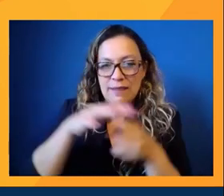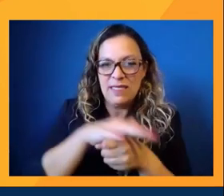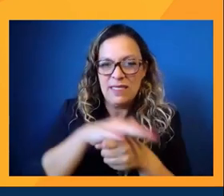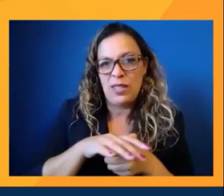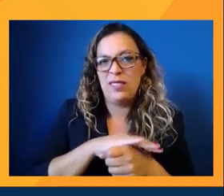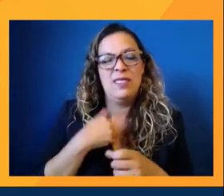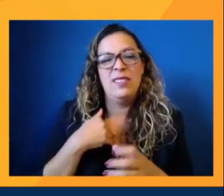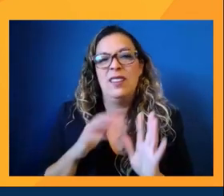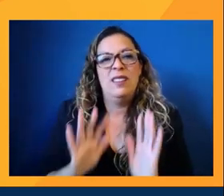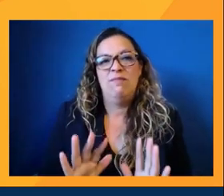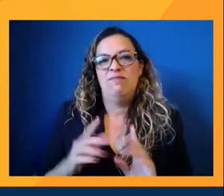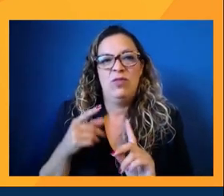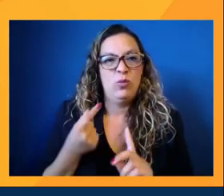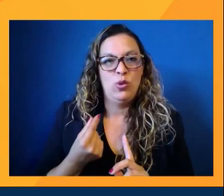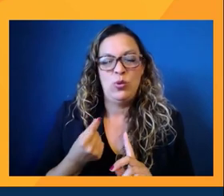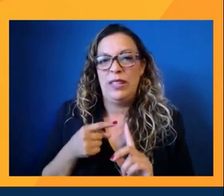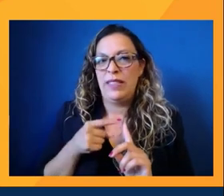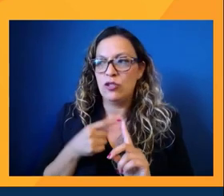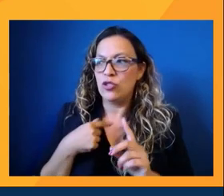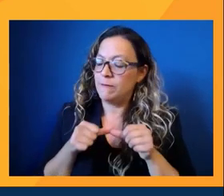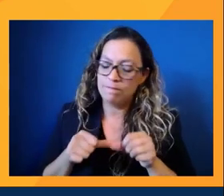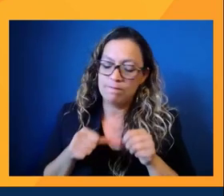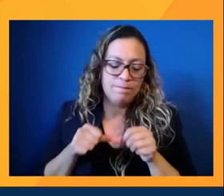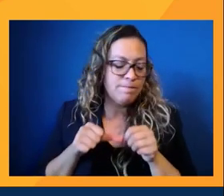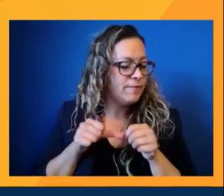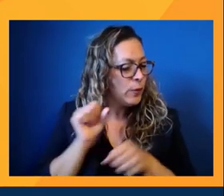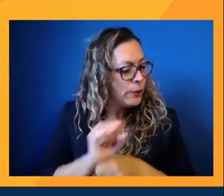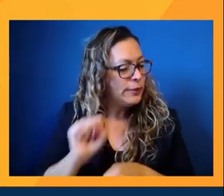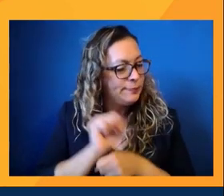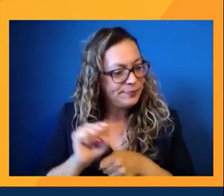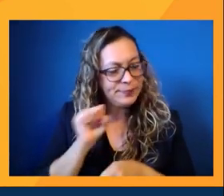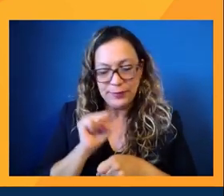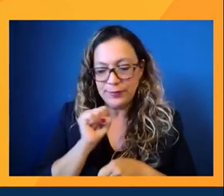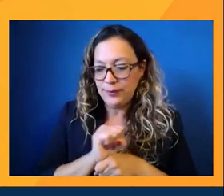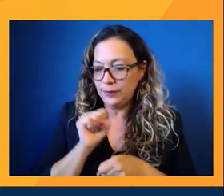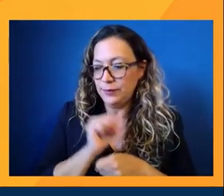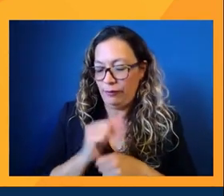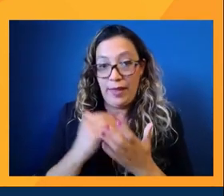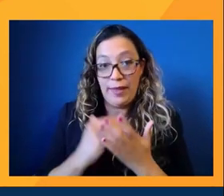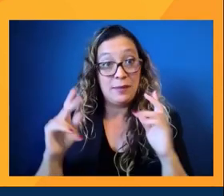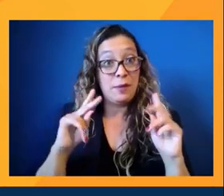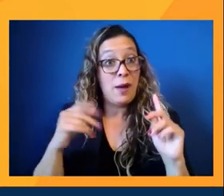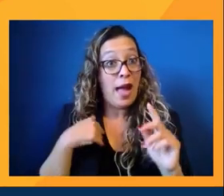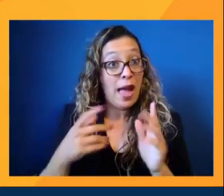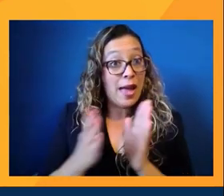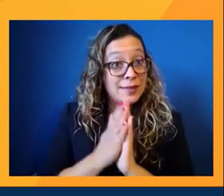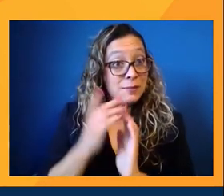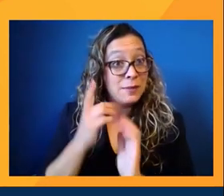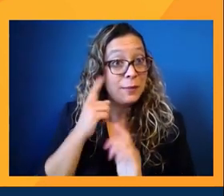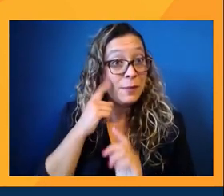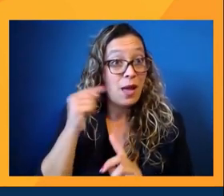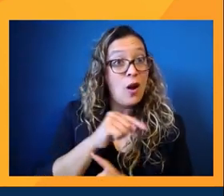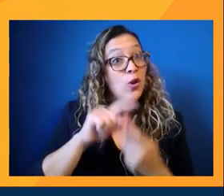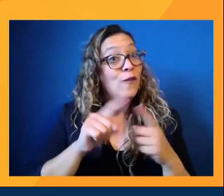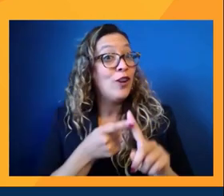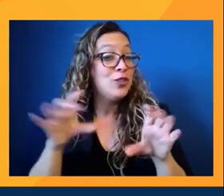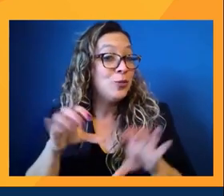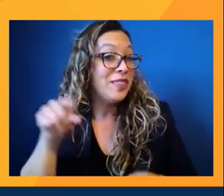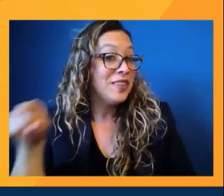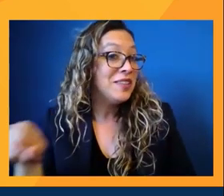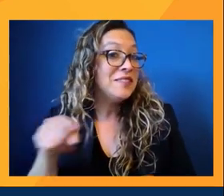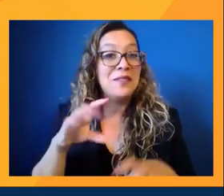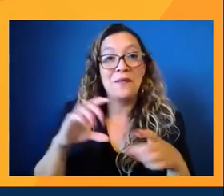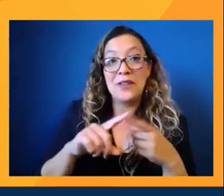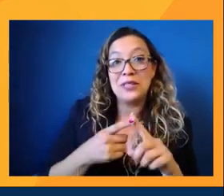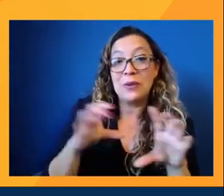is just cranking and cranking and cranking. And eventually, I hear people asking me about it and they're like, oh, your friend is doing this. We have a conversation with them. Or I